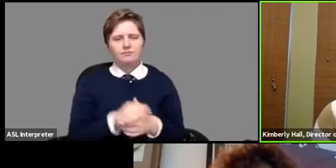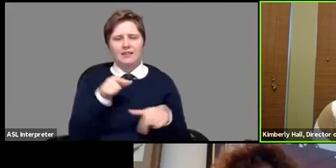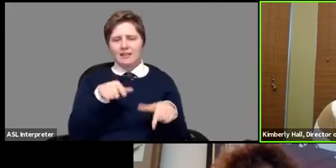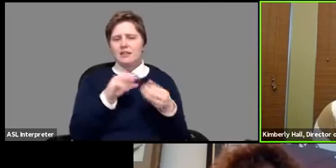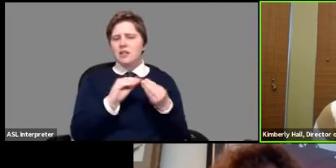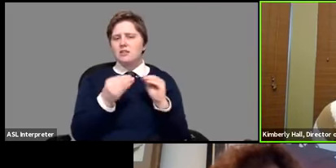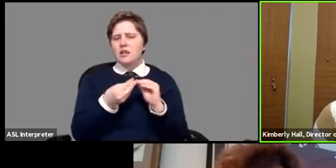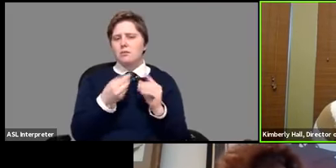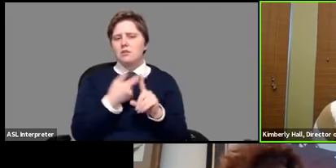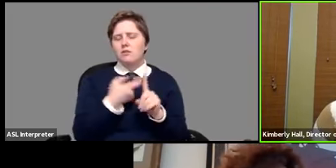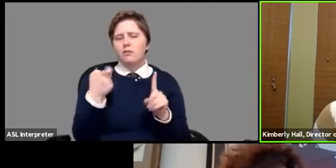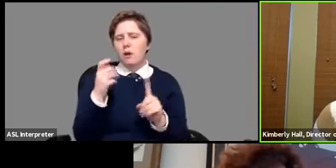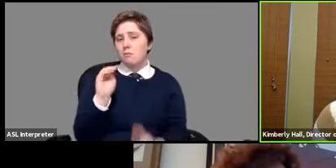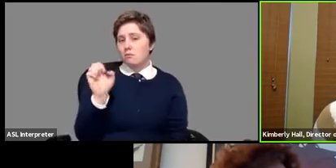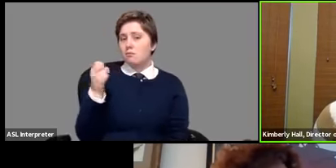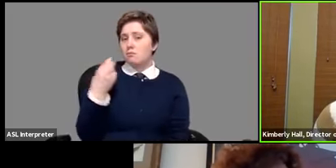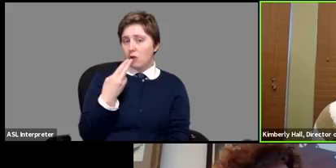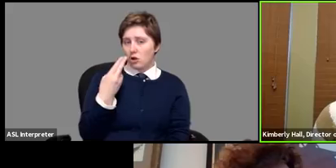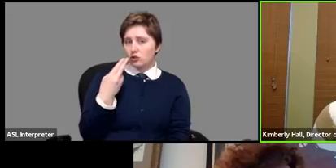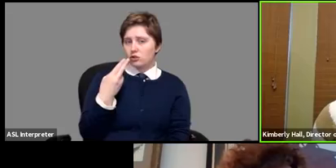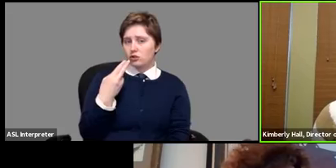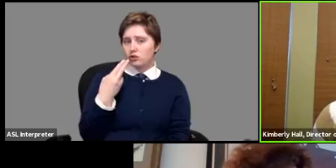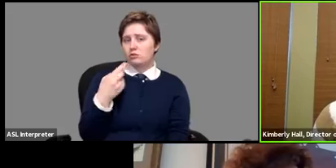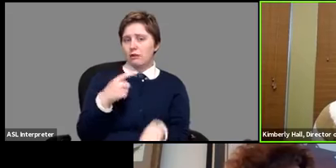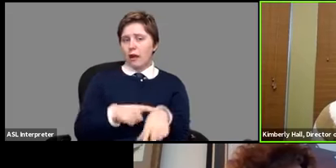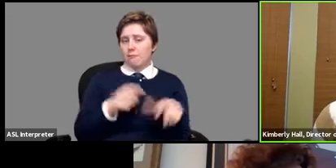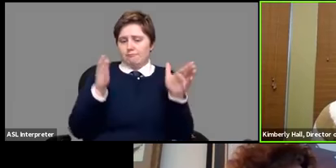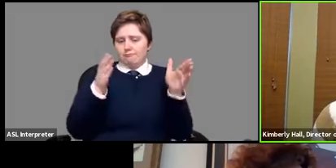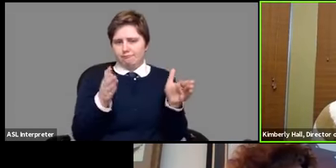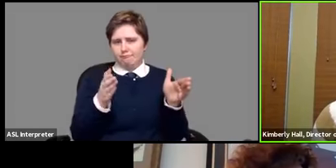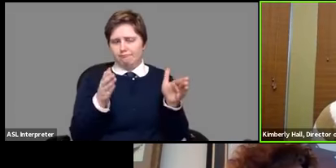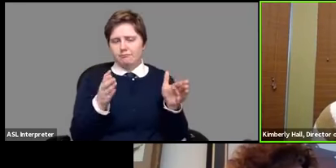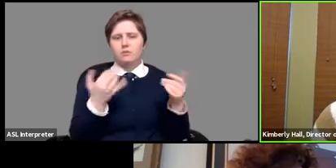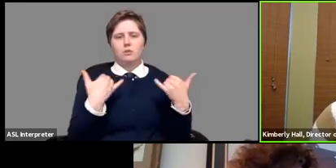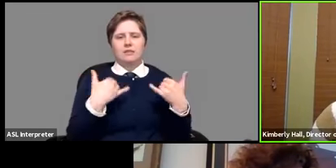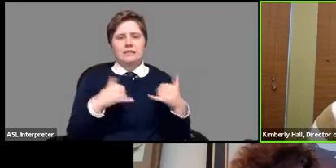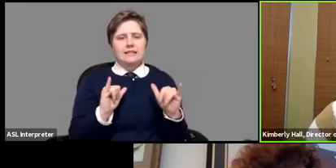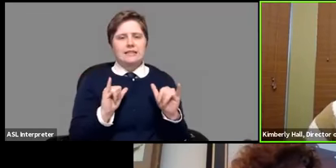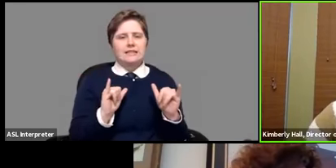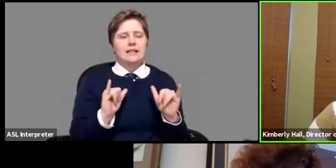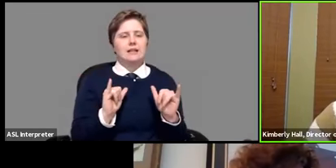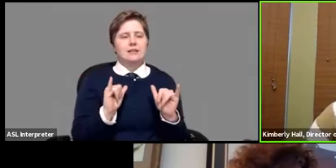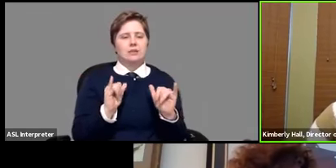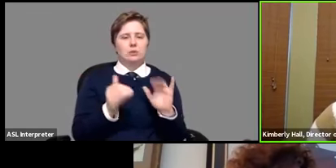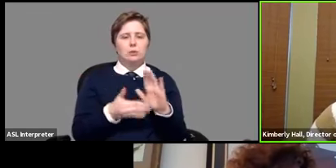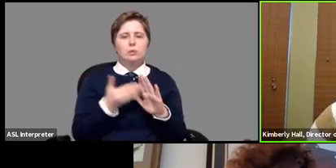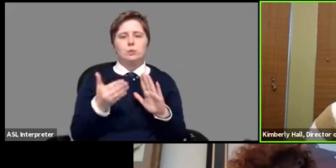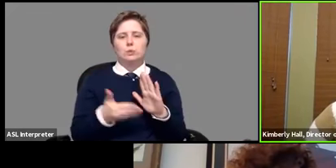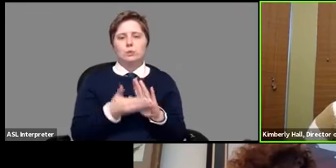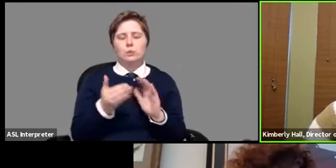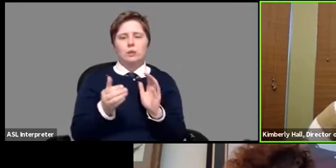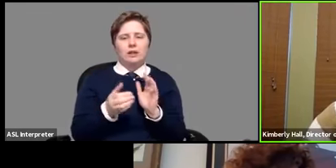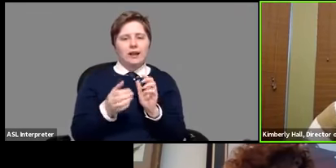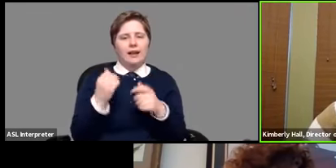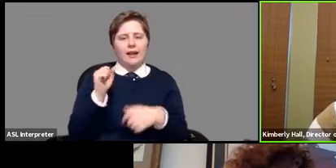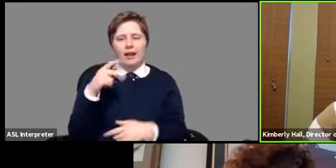um the march time period uh we're still in a position of running with april so in